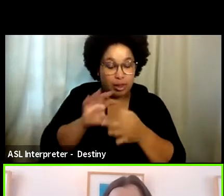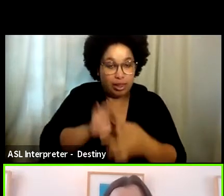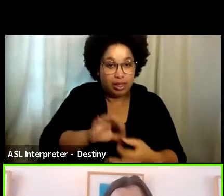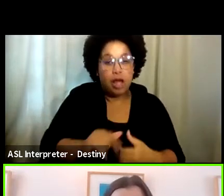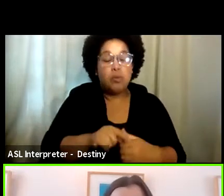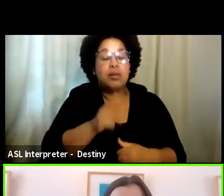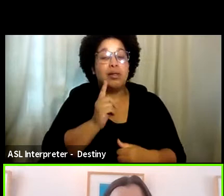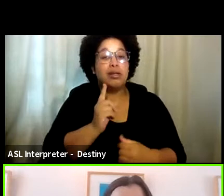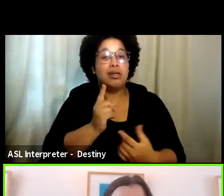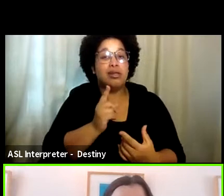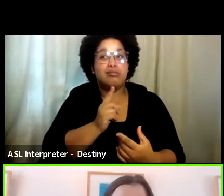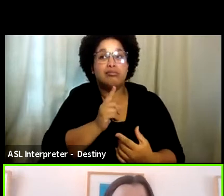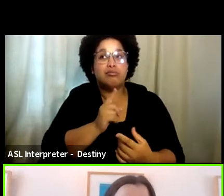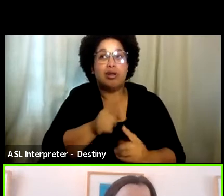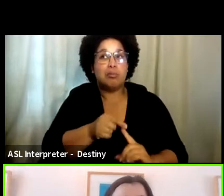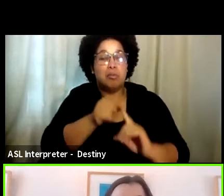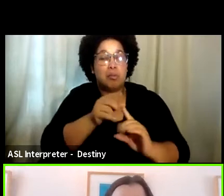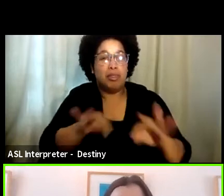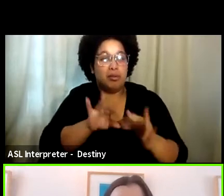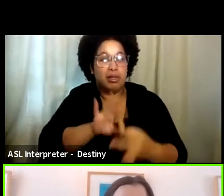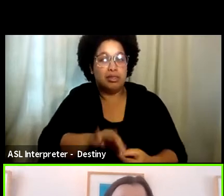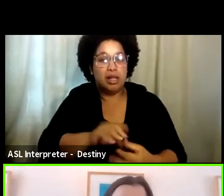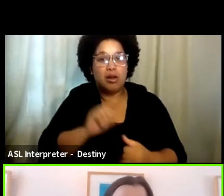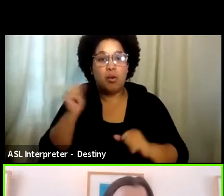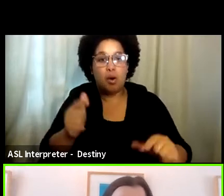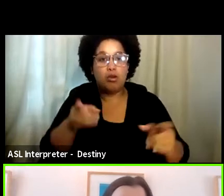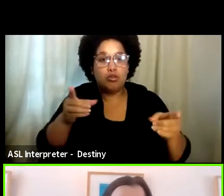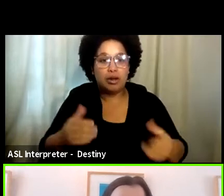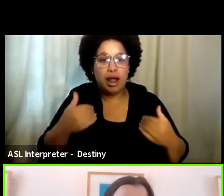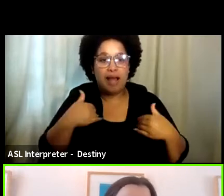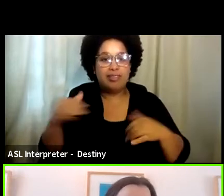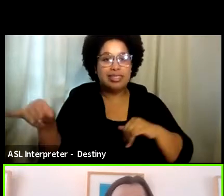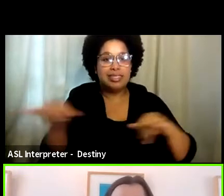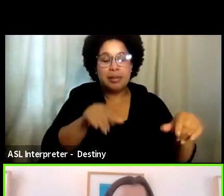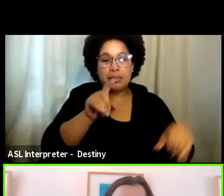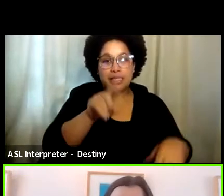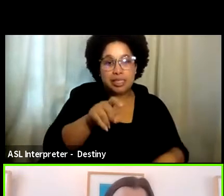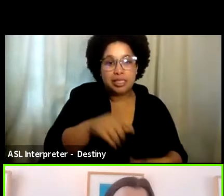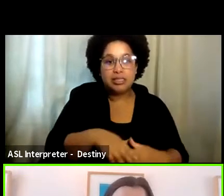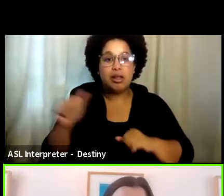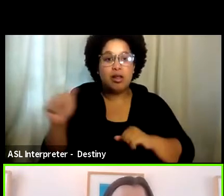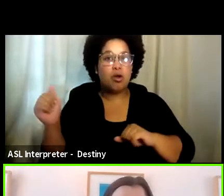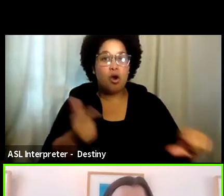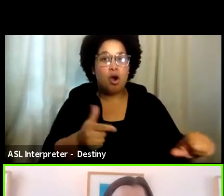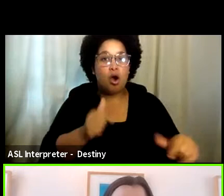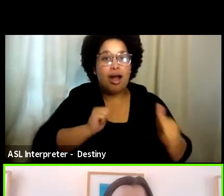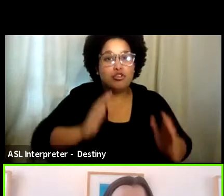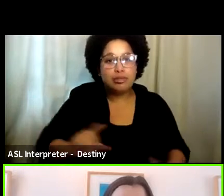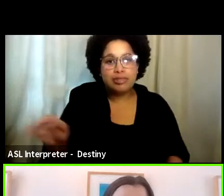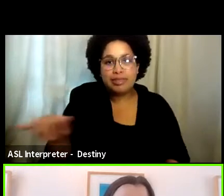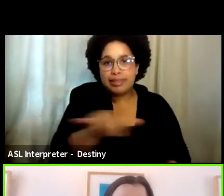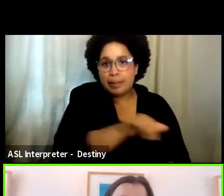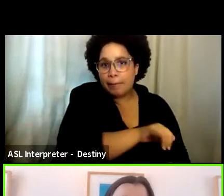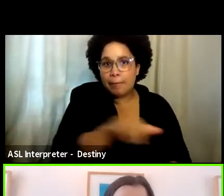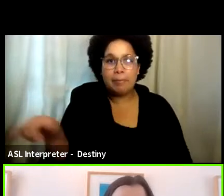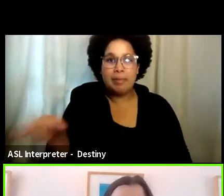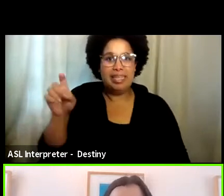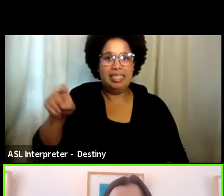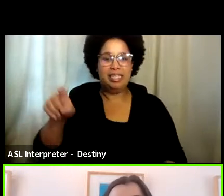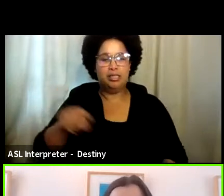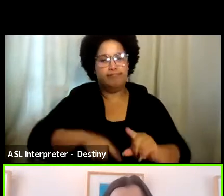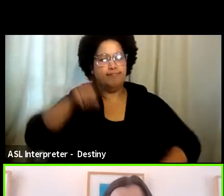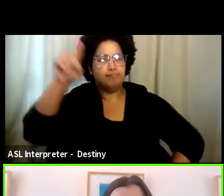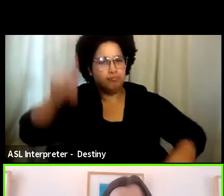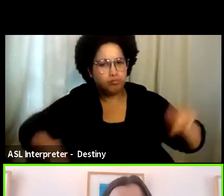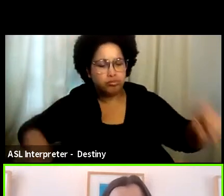piece of this is acknowledging that not every director has the same needs and not every performer has the same needs. And so a really